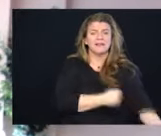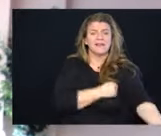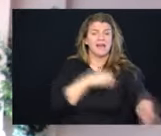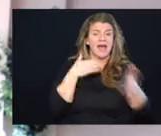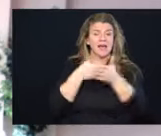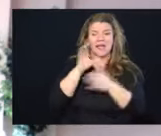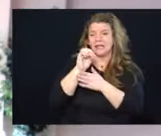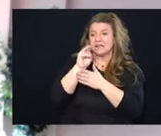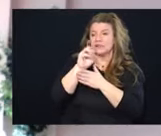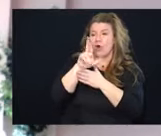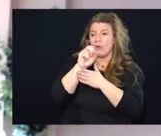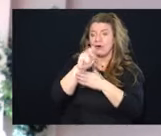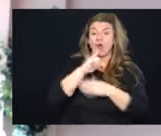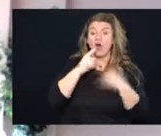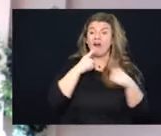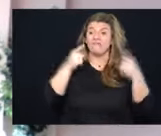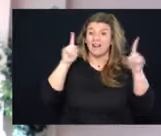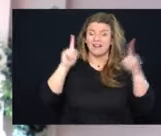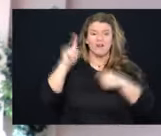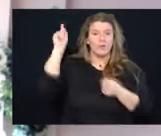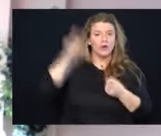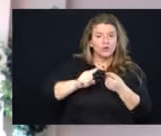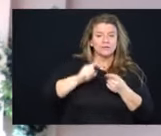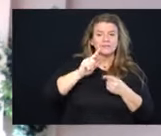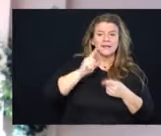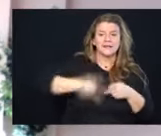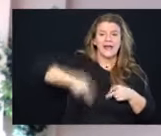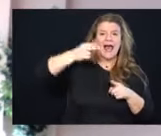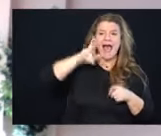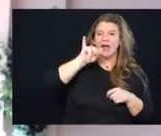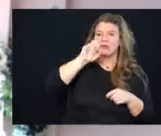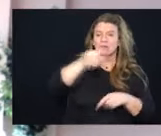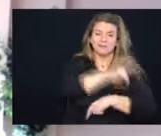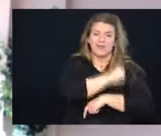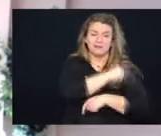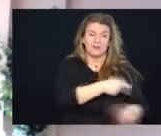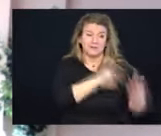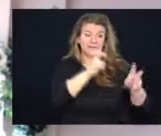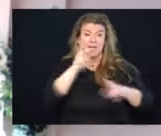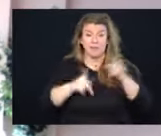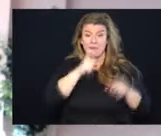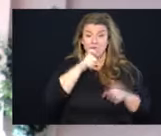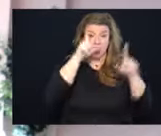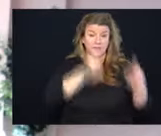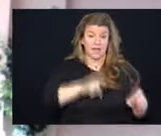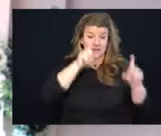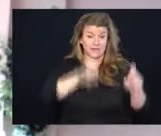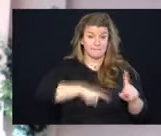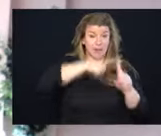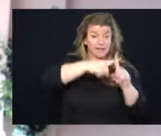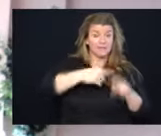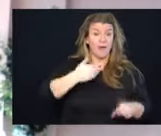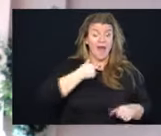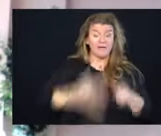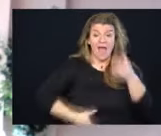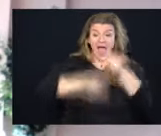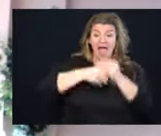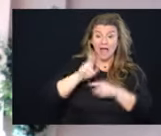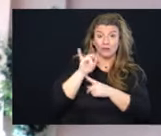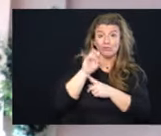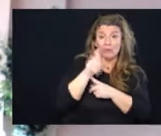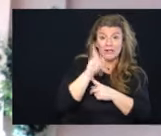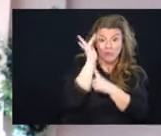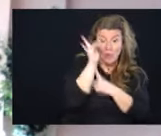and reduces the risk of hospitalizations in people who are testing positive, who do have risk factors because of